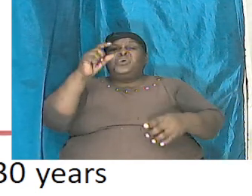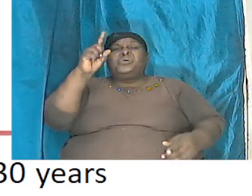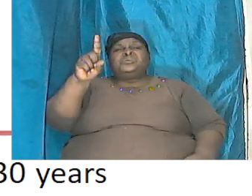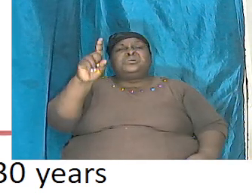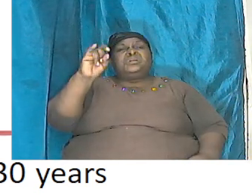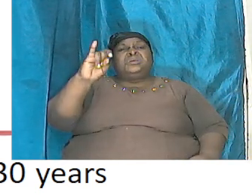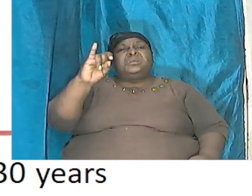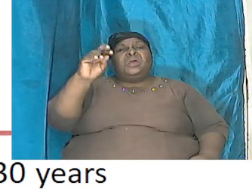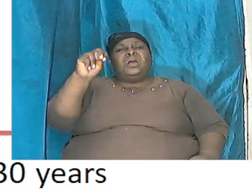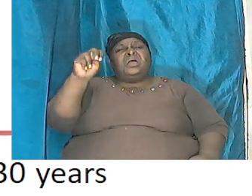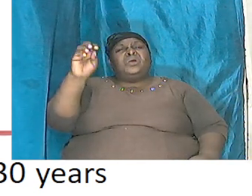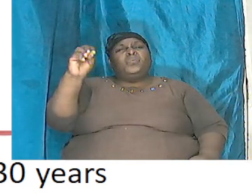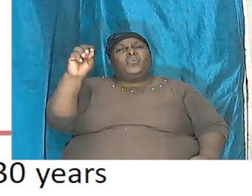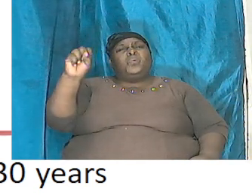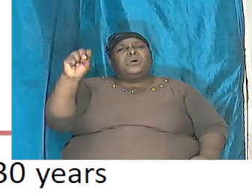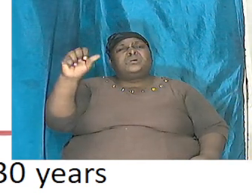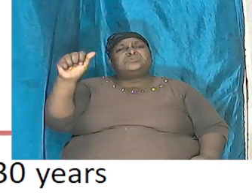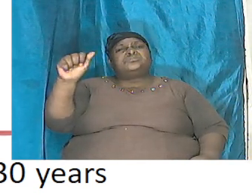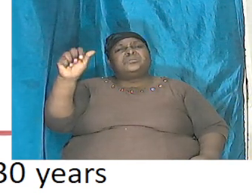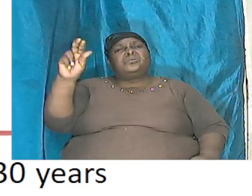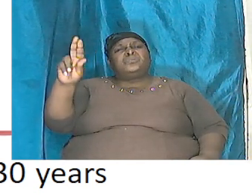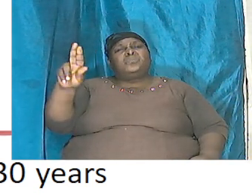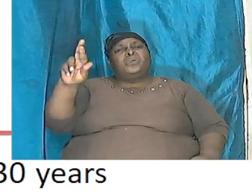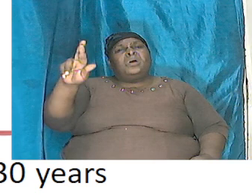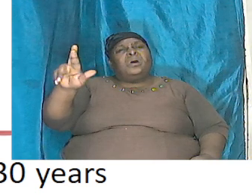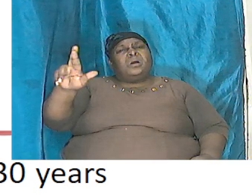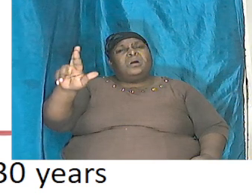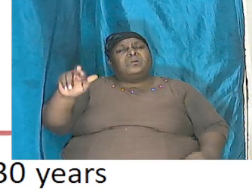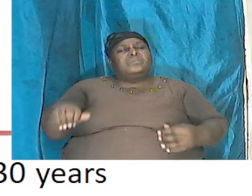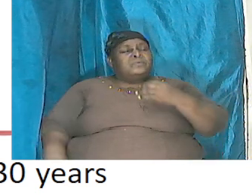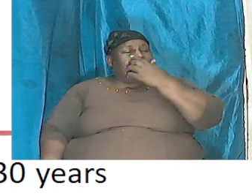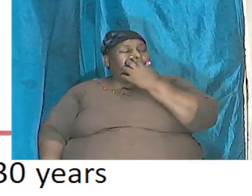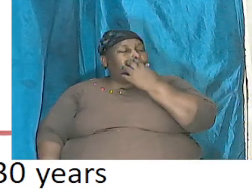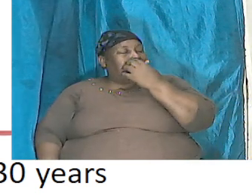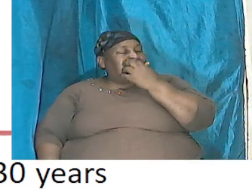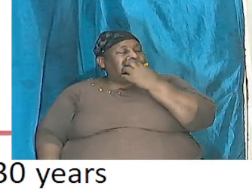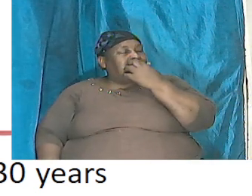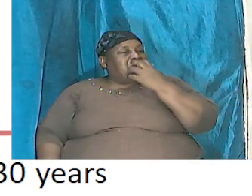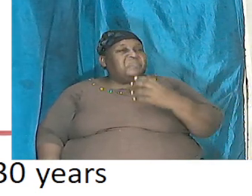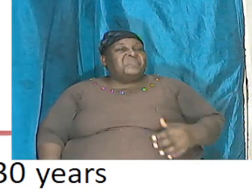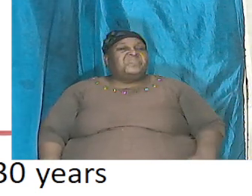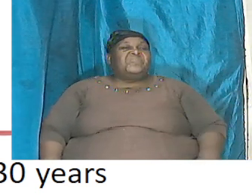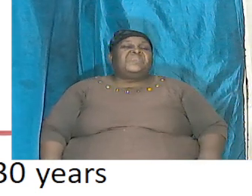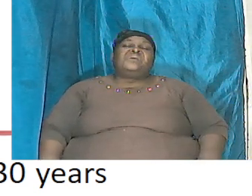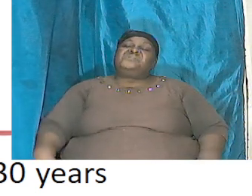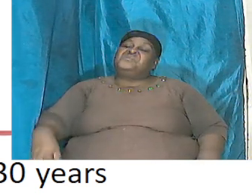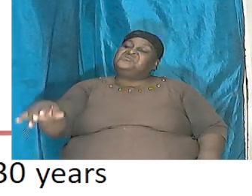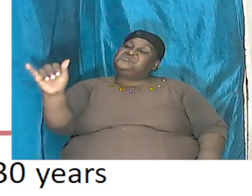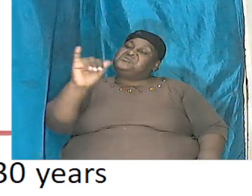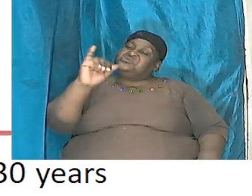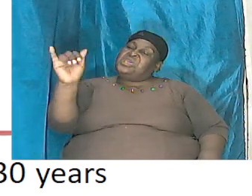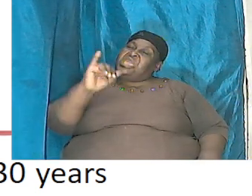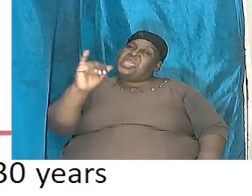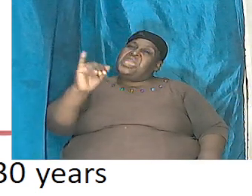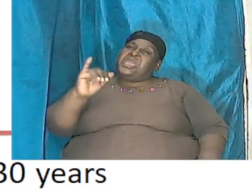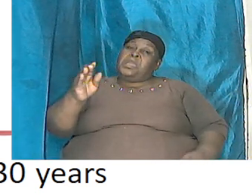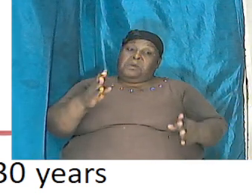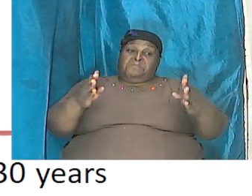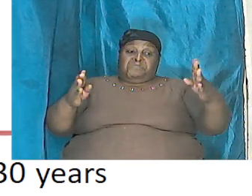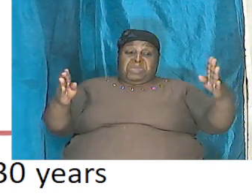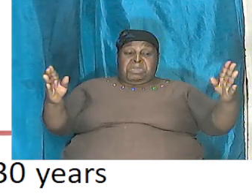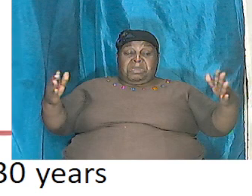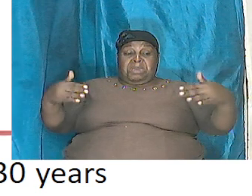dinosaur it is obvious brothers and sisters that the same mammoth beast